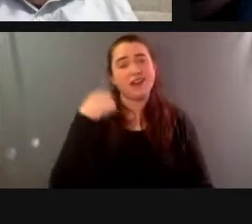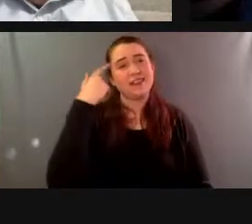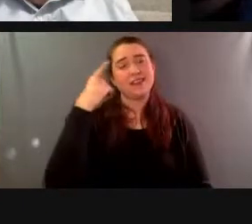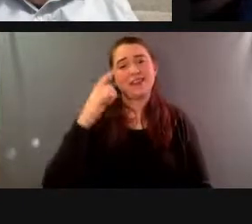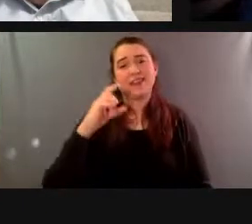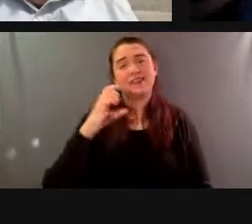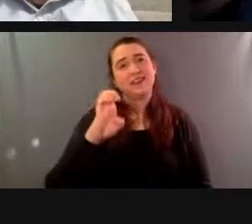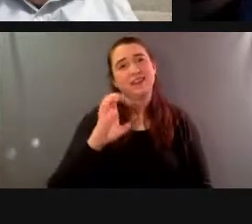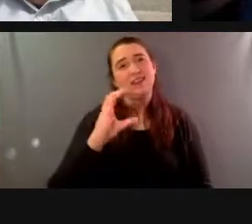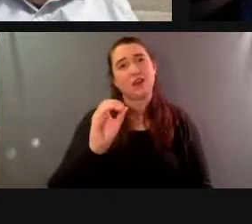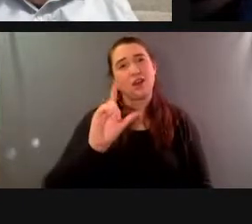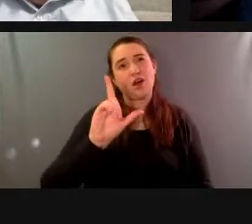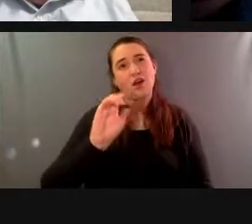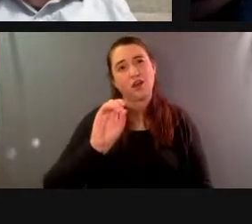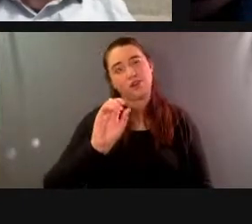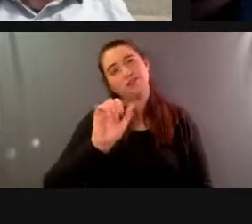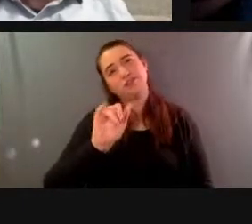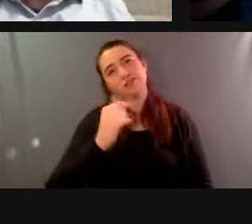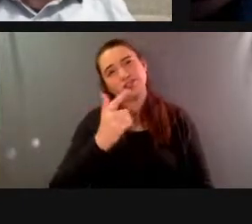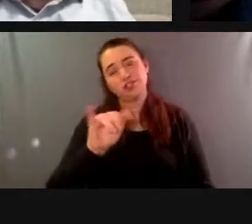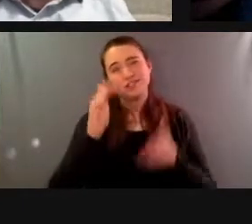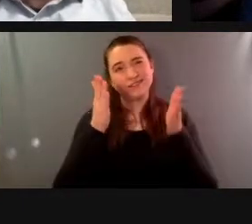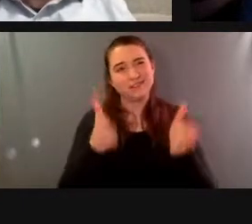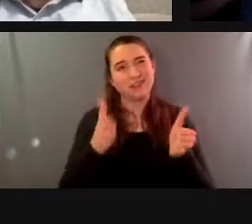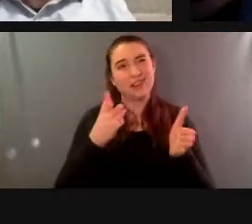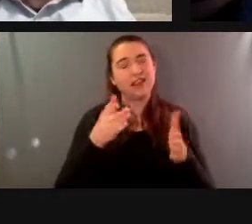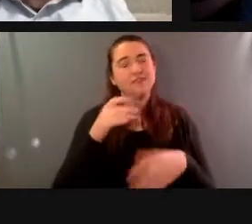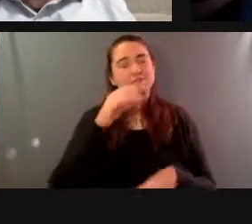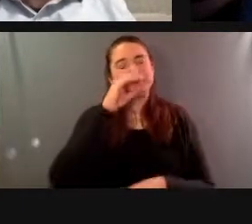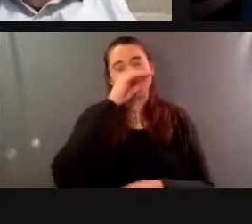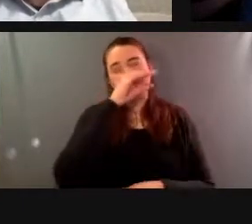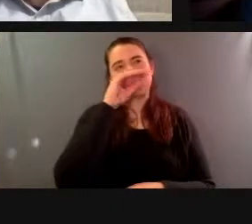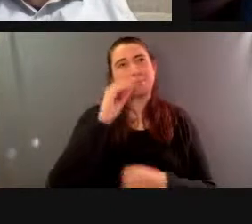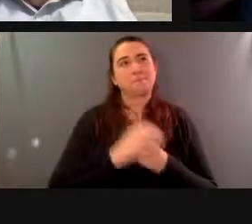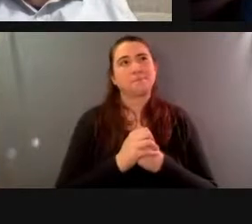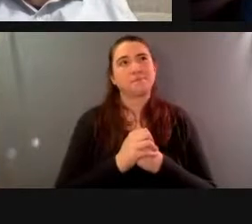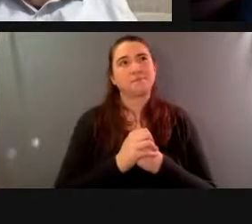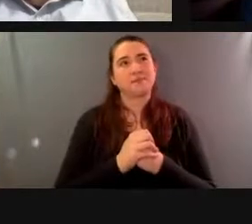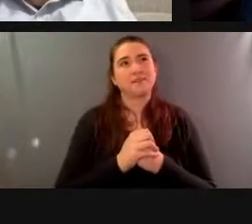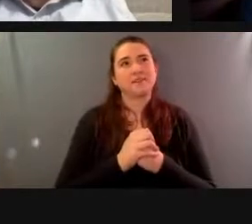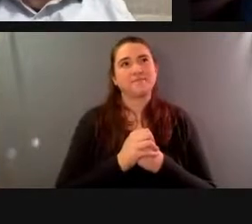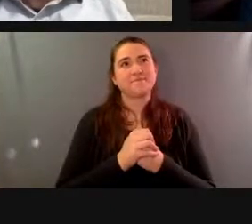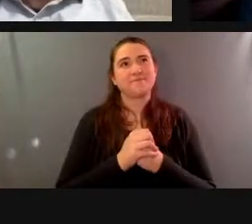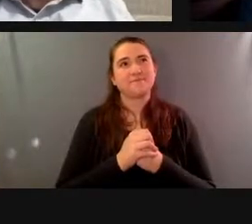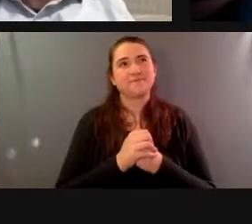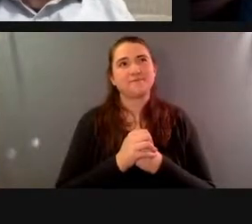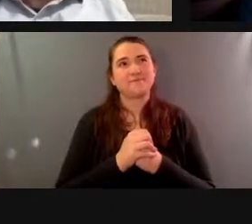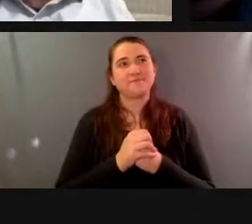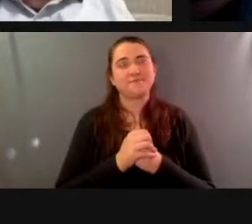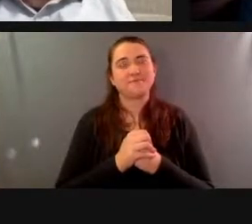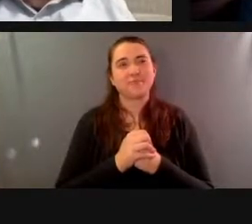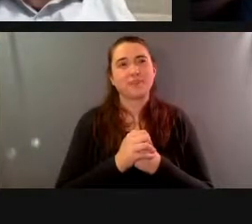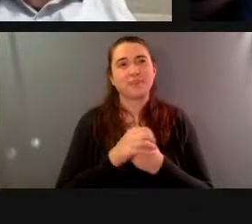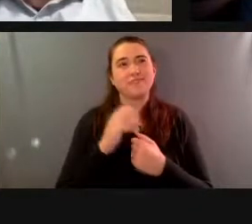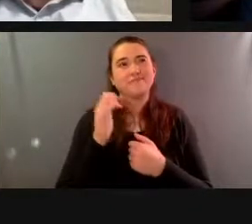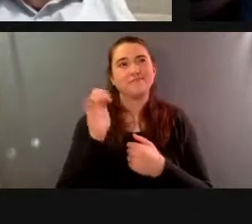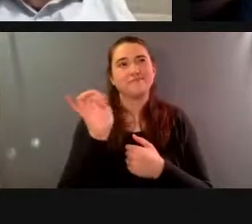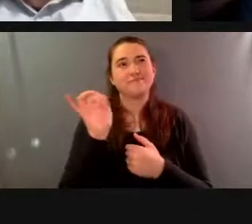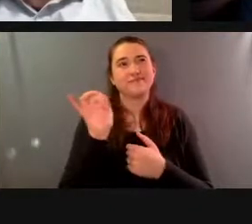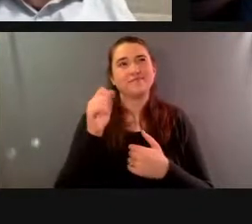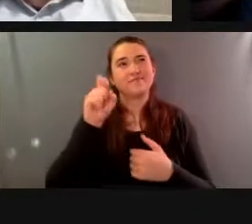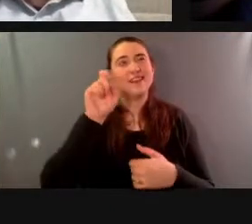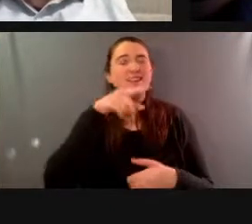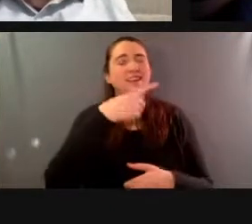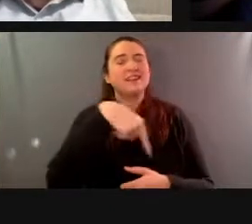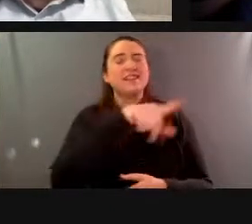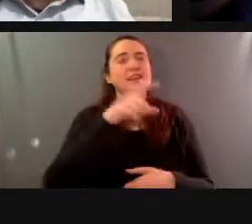resources that we put into fundamental research like cyclotrons in fact we called biosphere 2 a cyclotron for